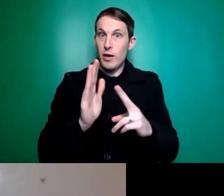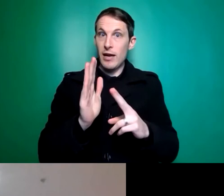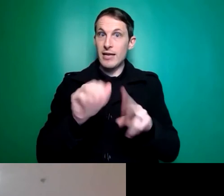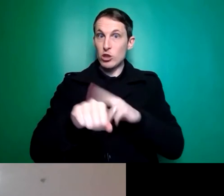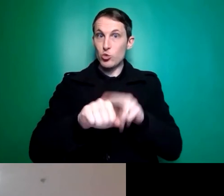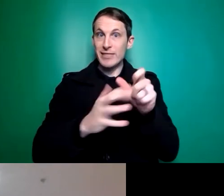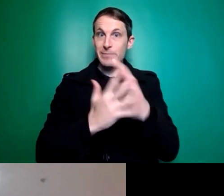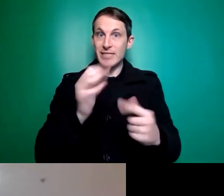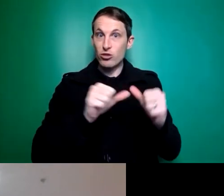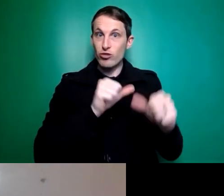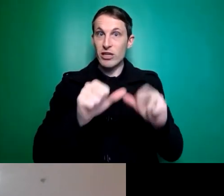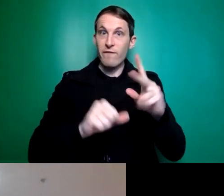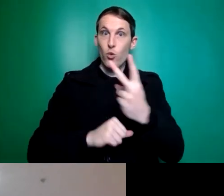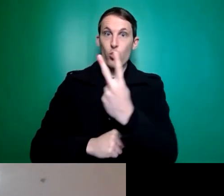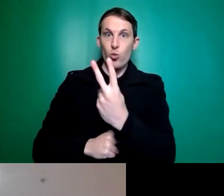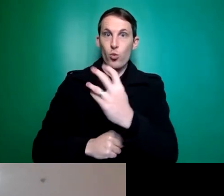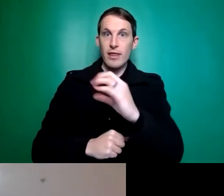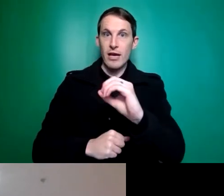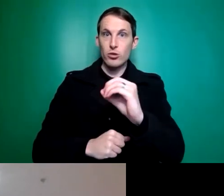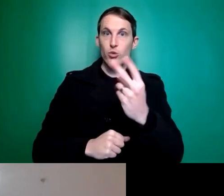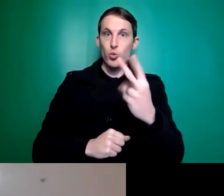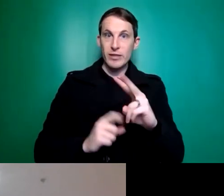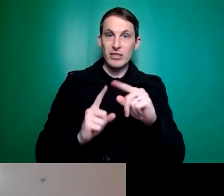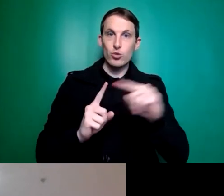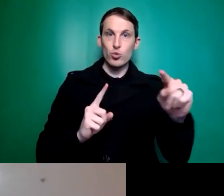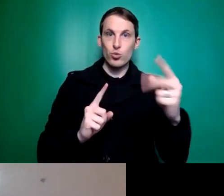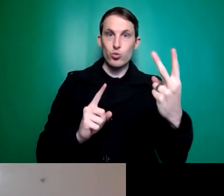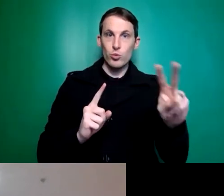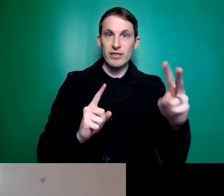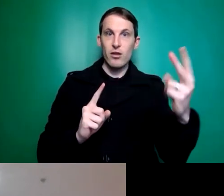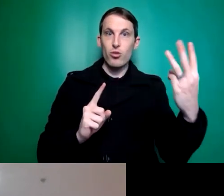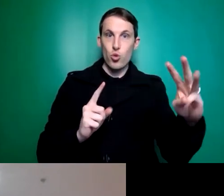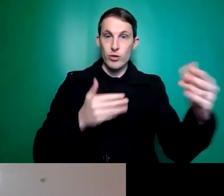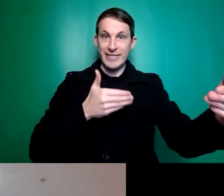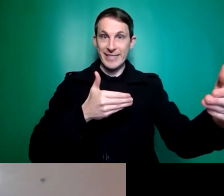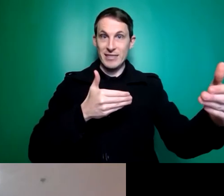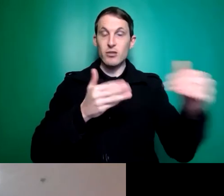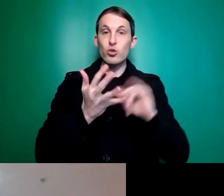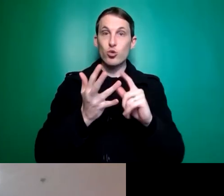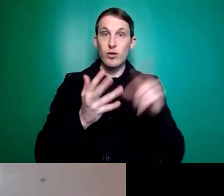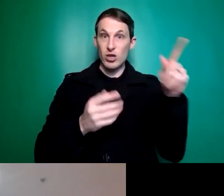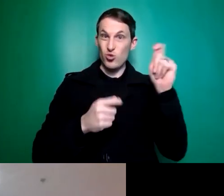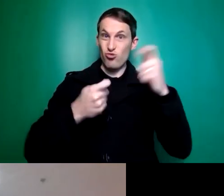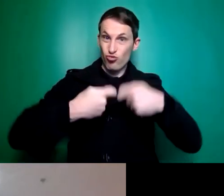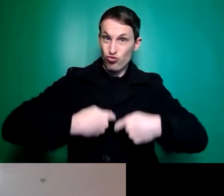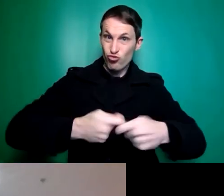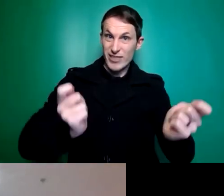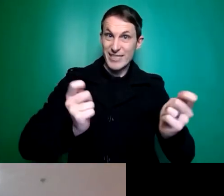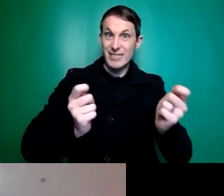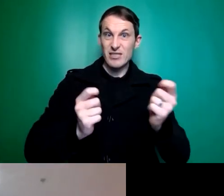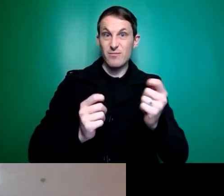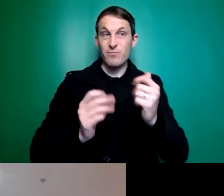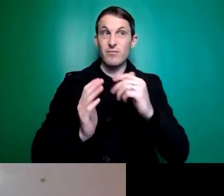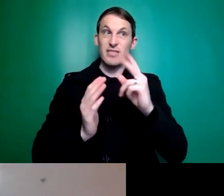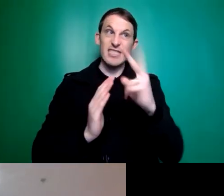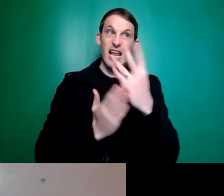for 2020 to 2030 and that's going to be released sometime in the second half of this year.